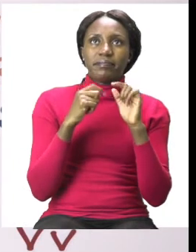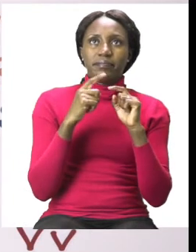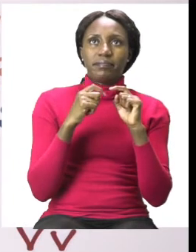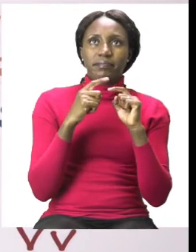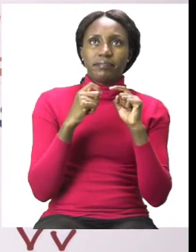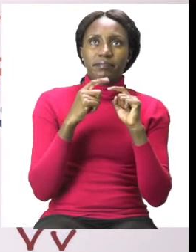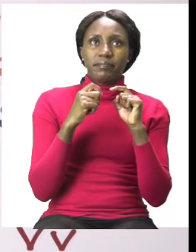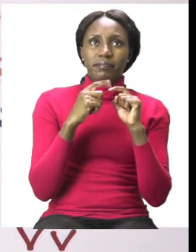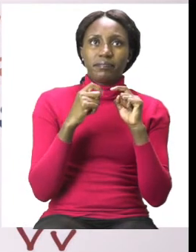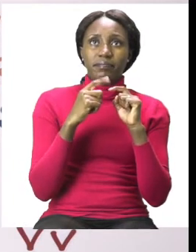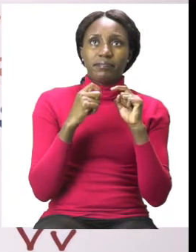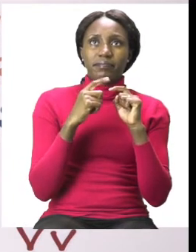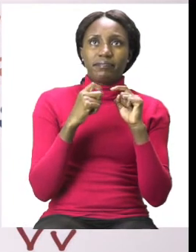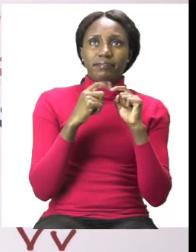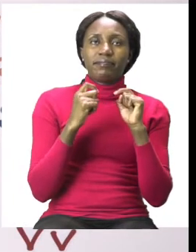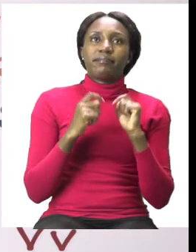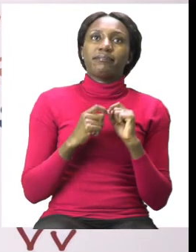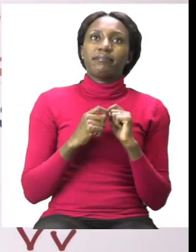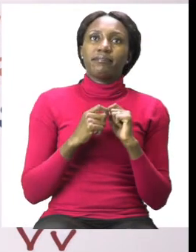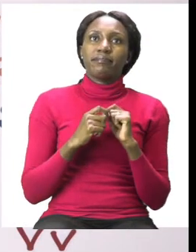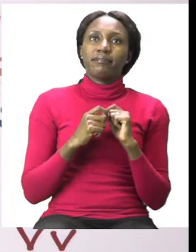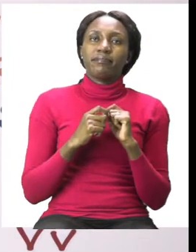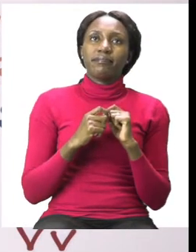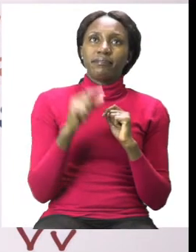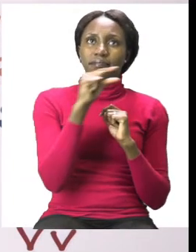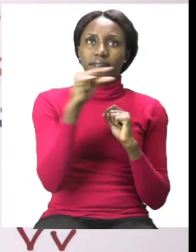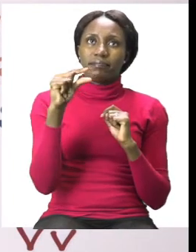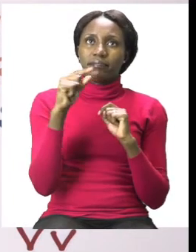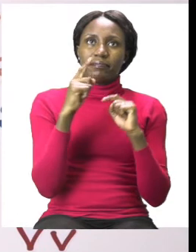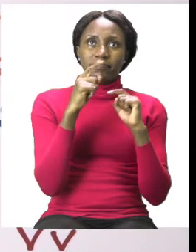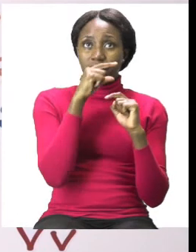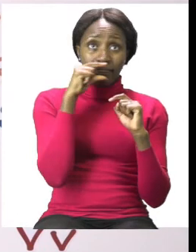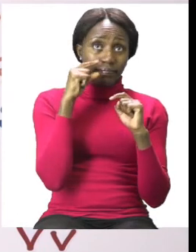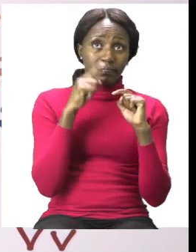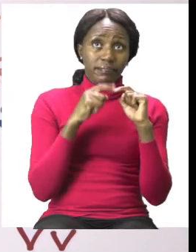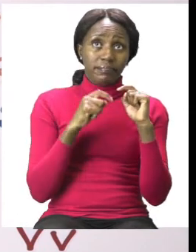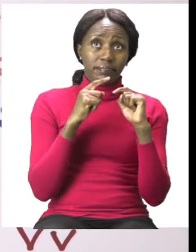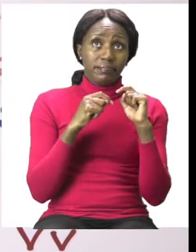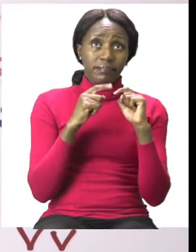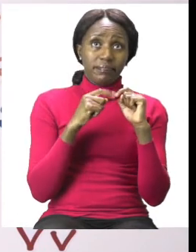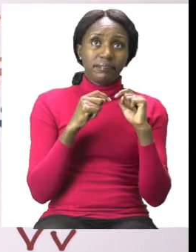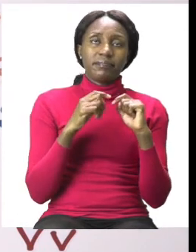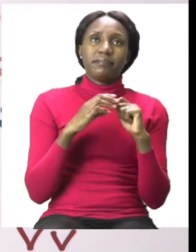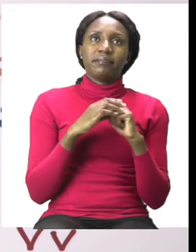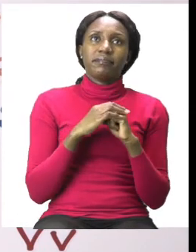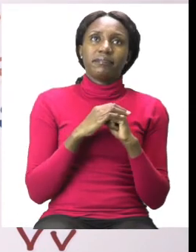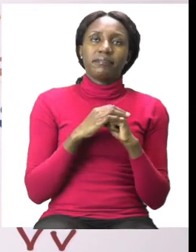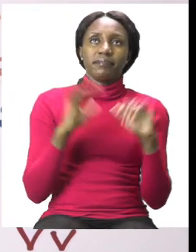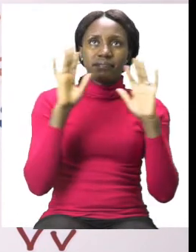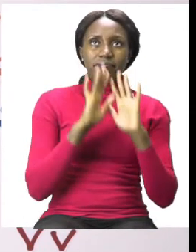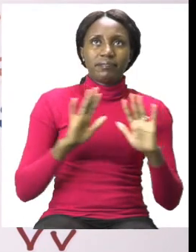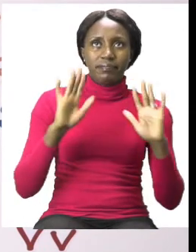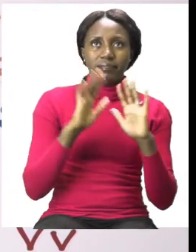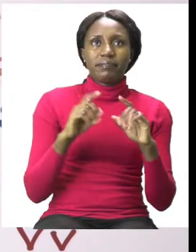This is pink and the word pink looks like this. You're going to color your house